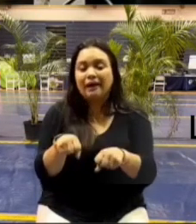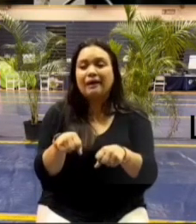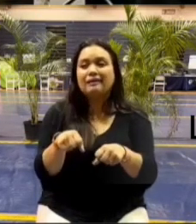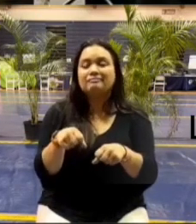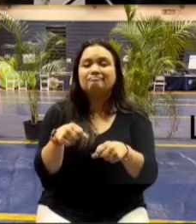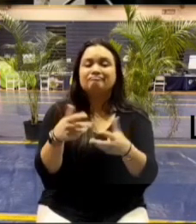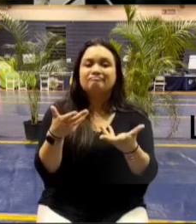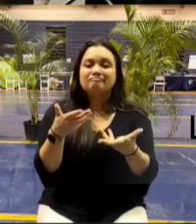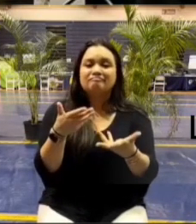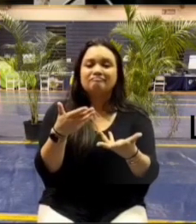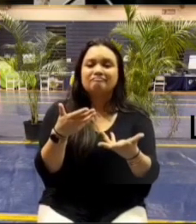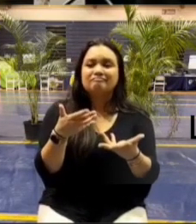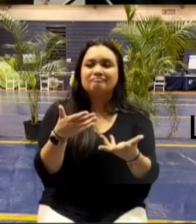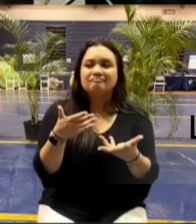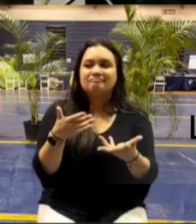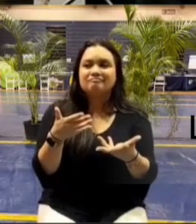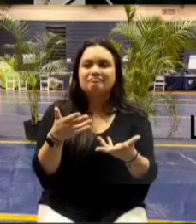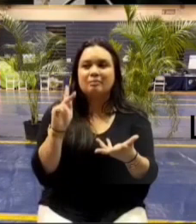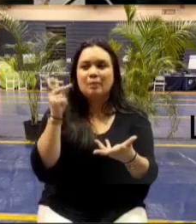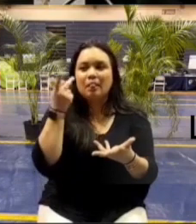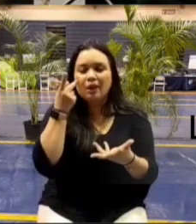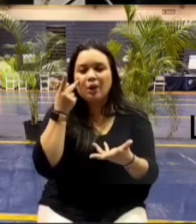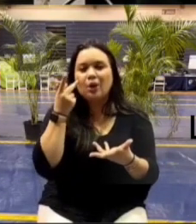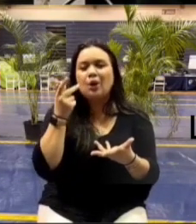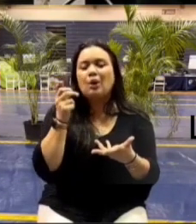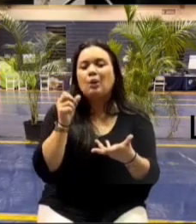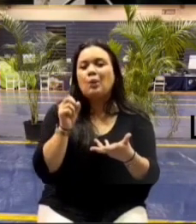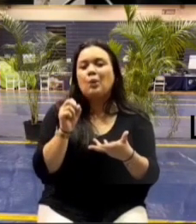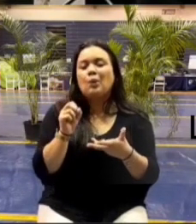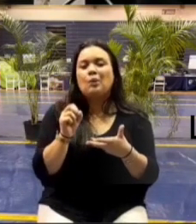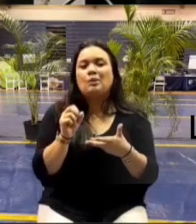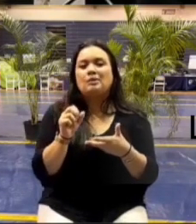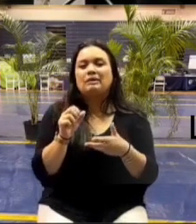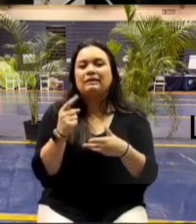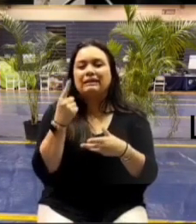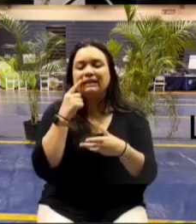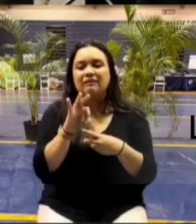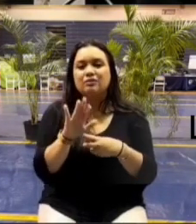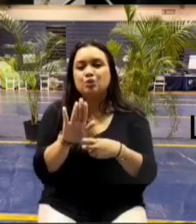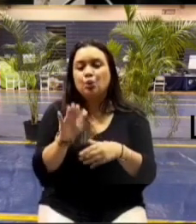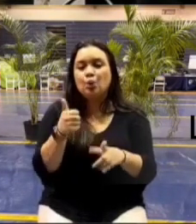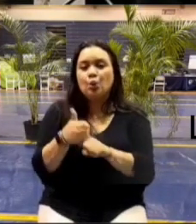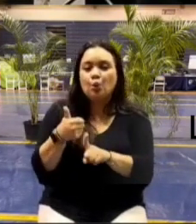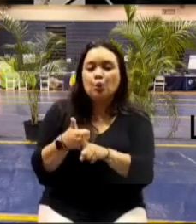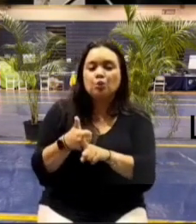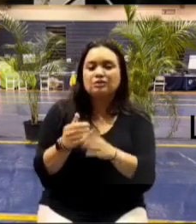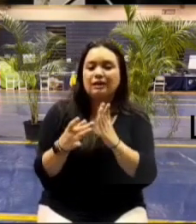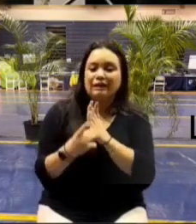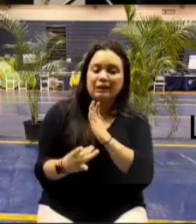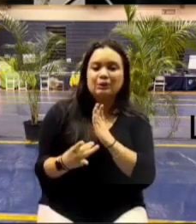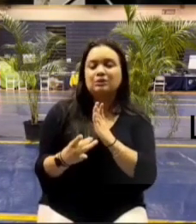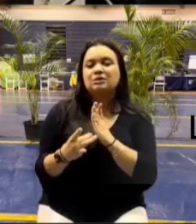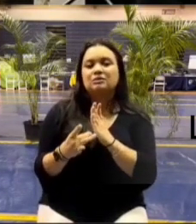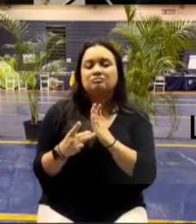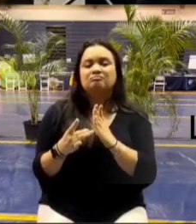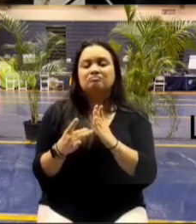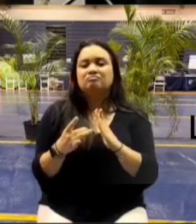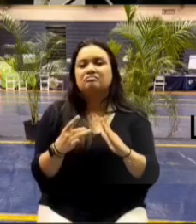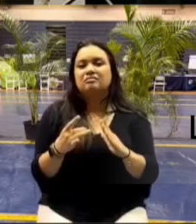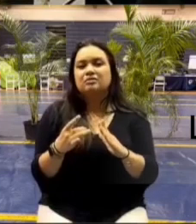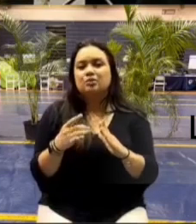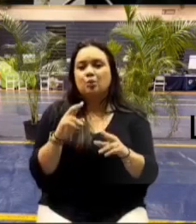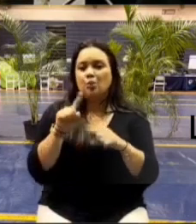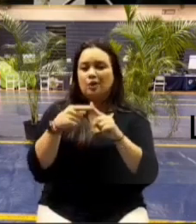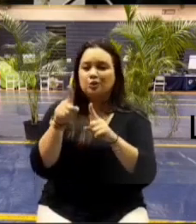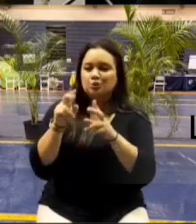diplomatic i mean every one of you can you know think of your own skill sets that you have in negotiating with